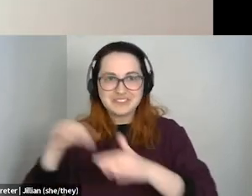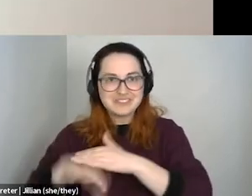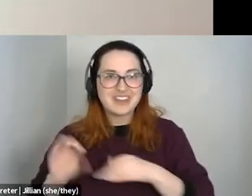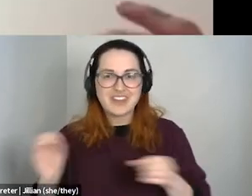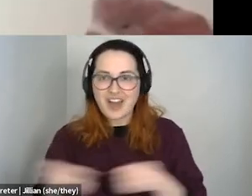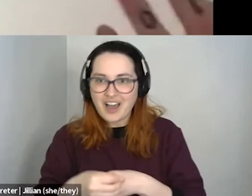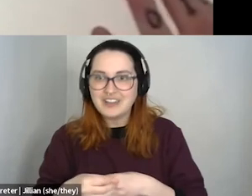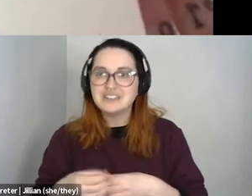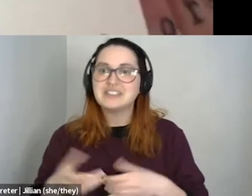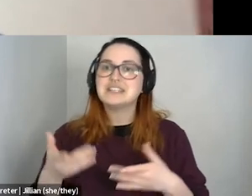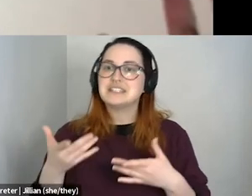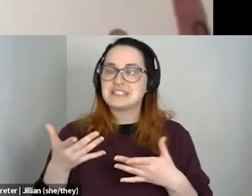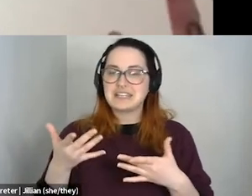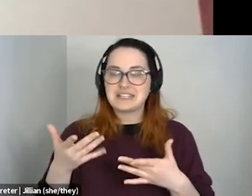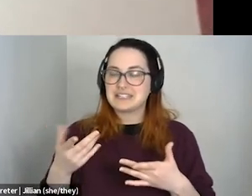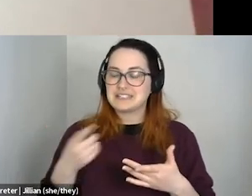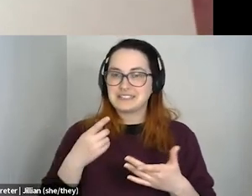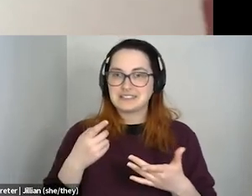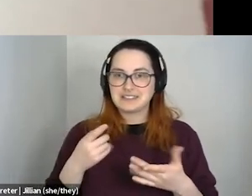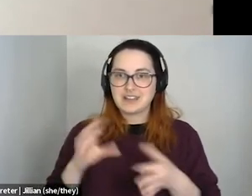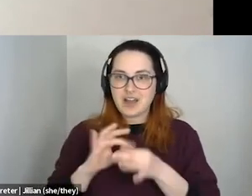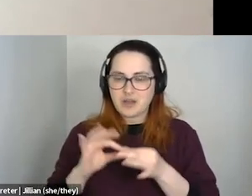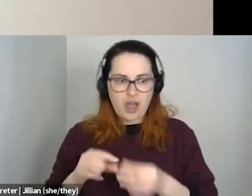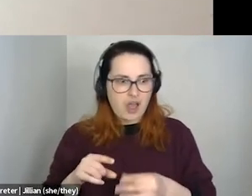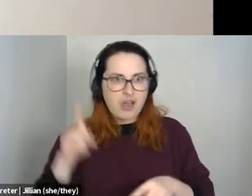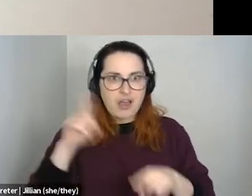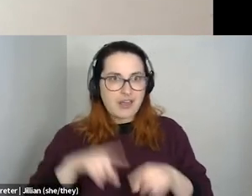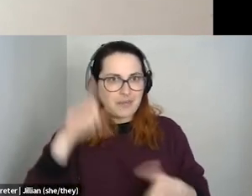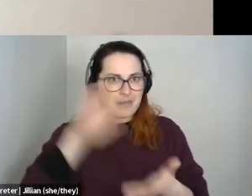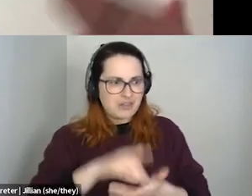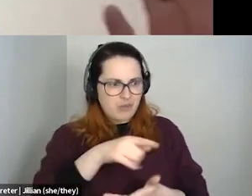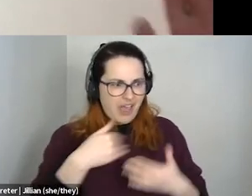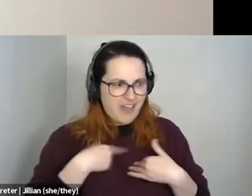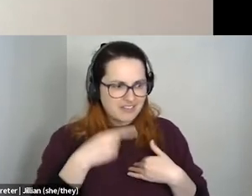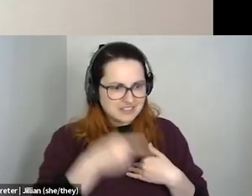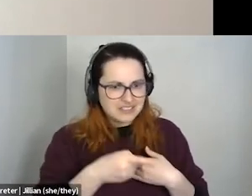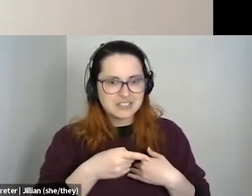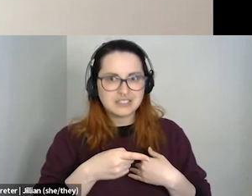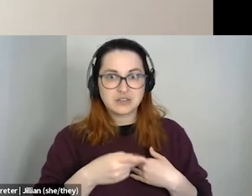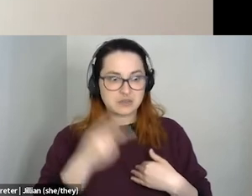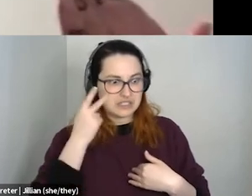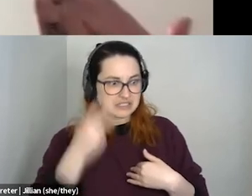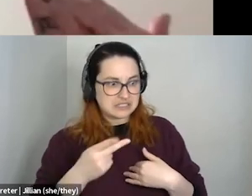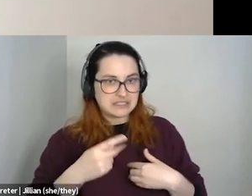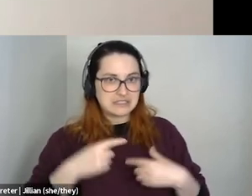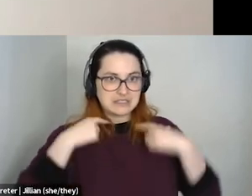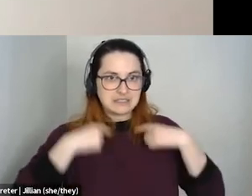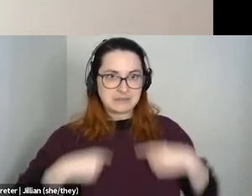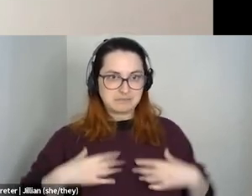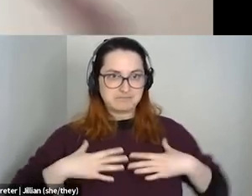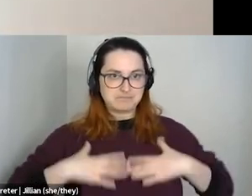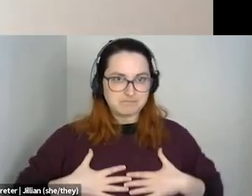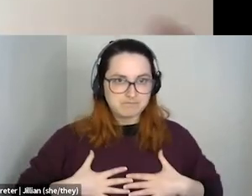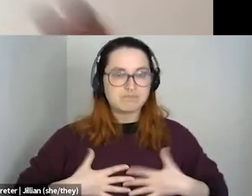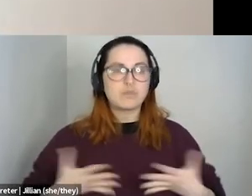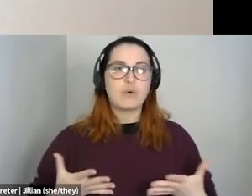in and saying like, I mean, I can't believe this is here, you know, just to be able to even see a binder or a packer